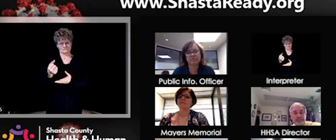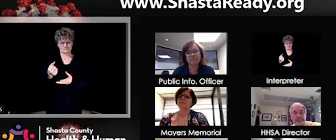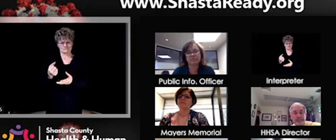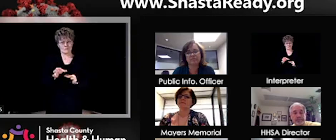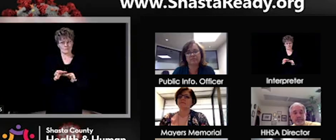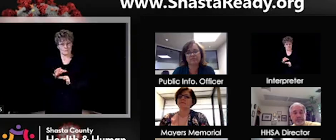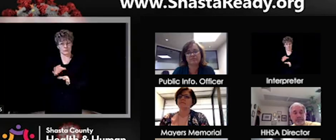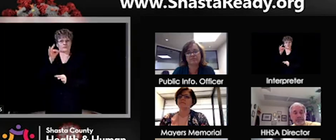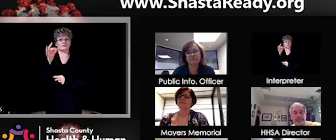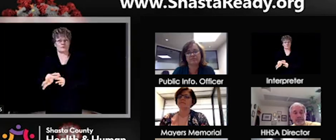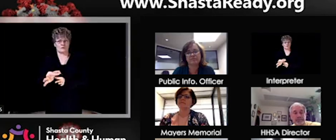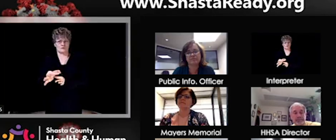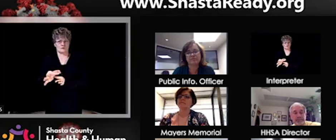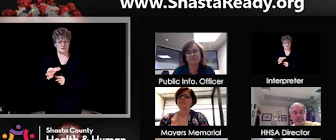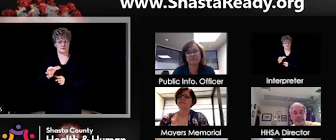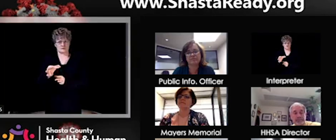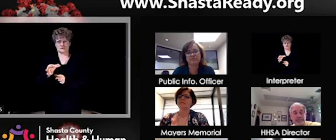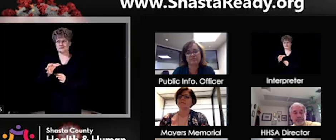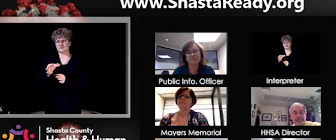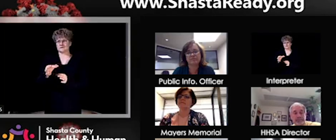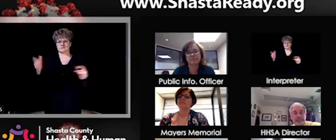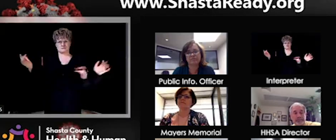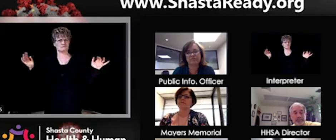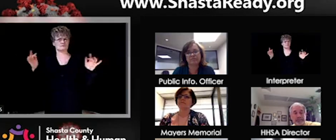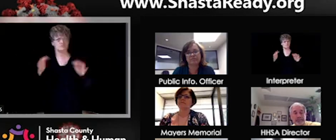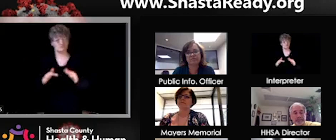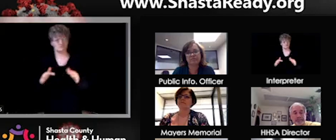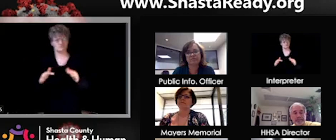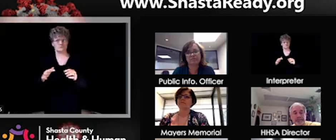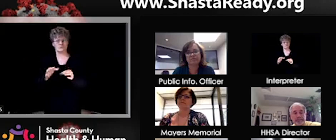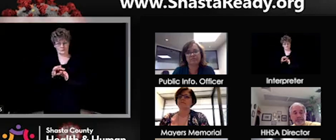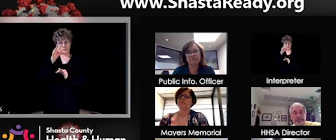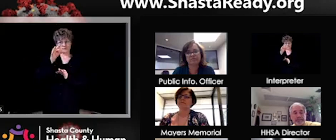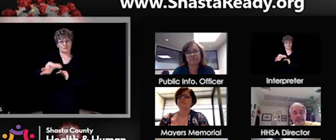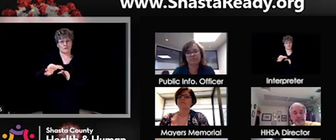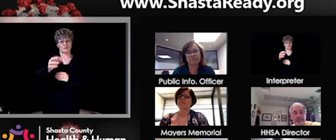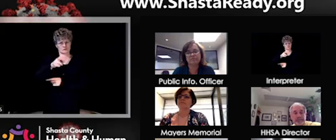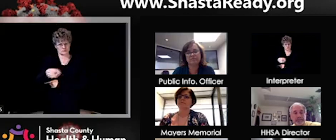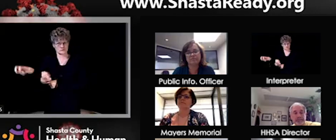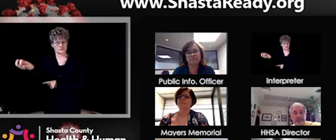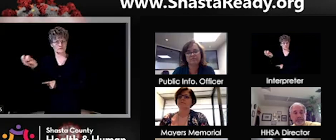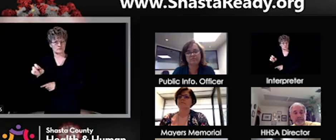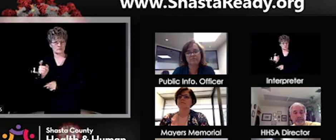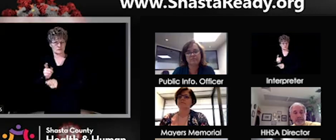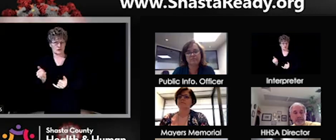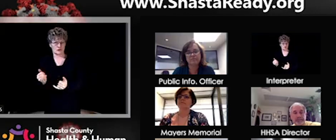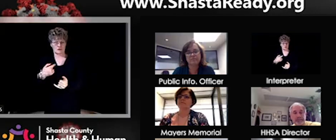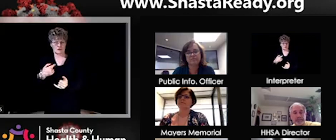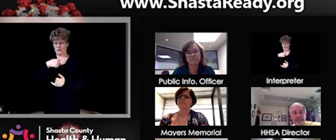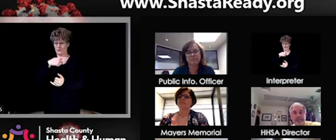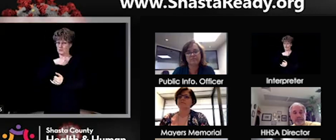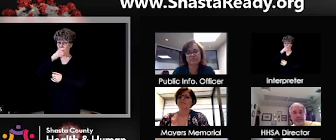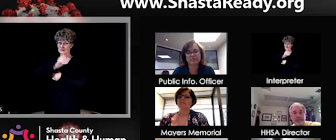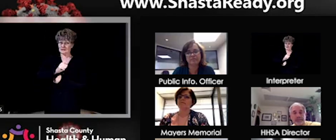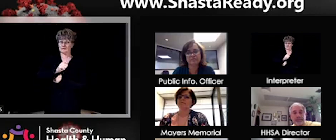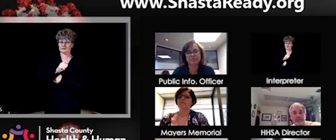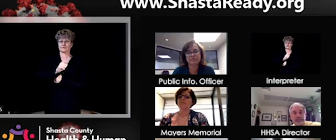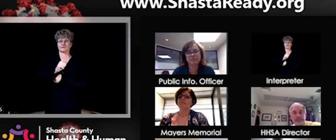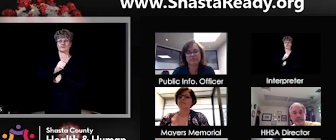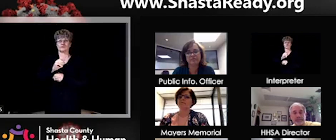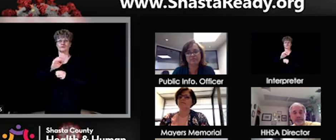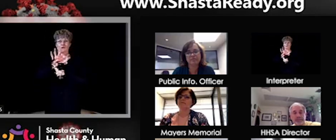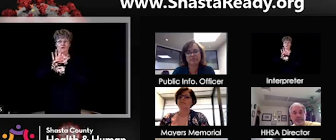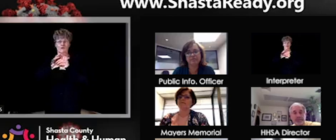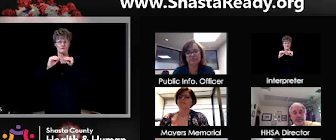we actually have the capacity to do disease containment as our numbers are likely going to slowly tick up as we have our businesses